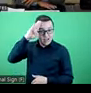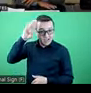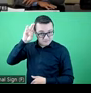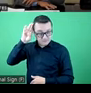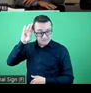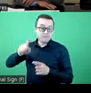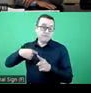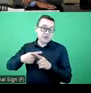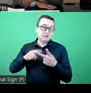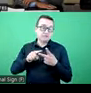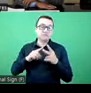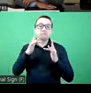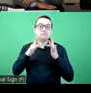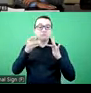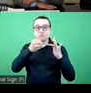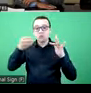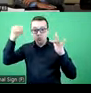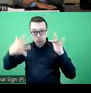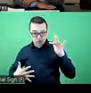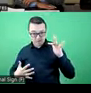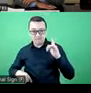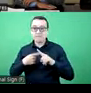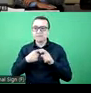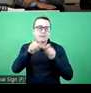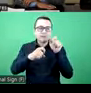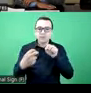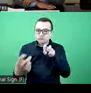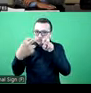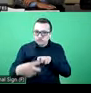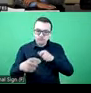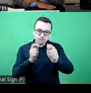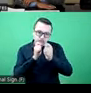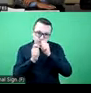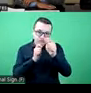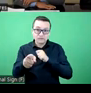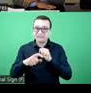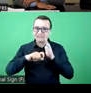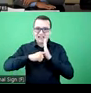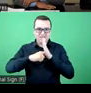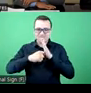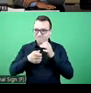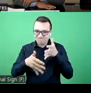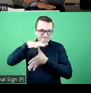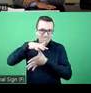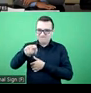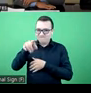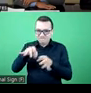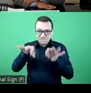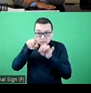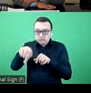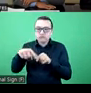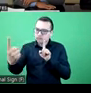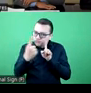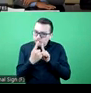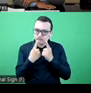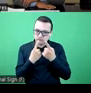web pages and the academic literature and some interviews with key actors. And